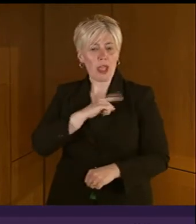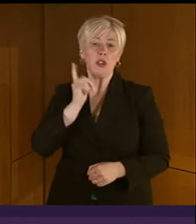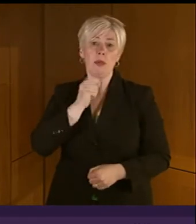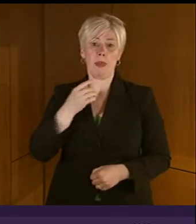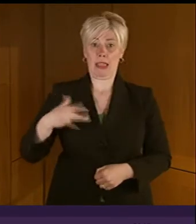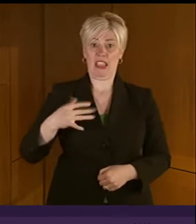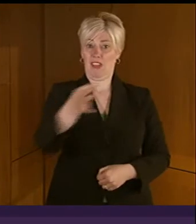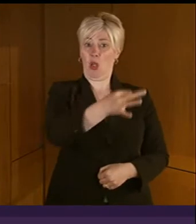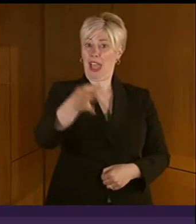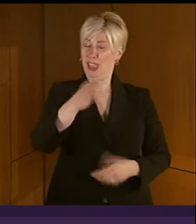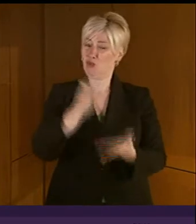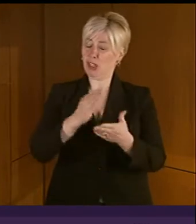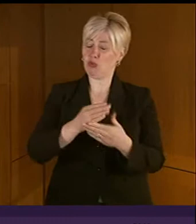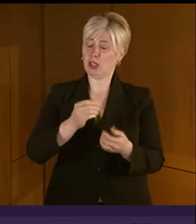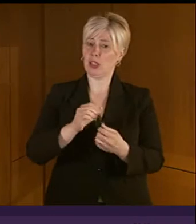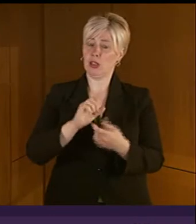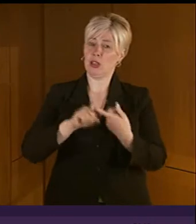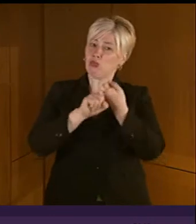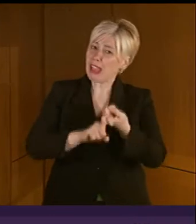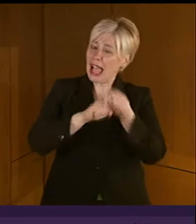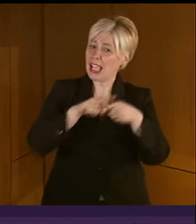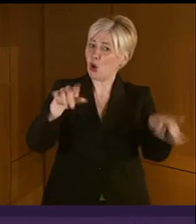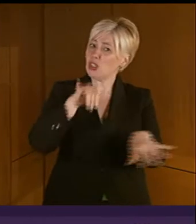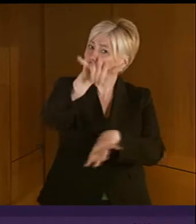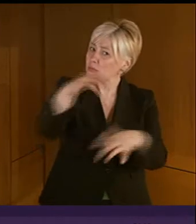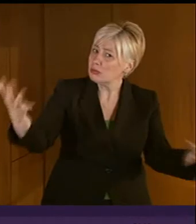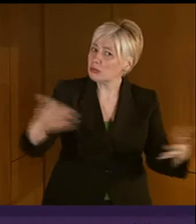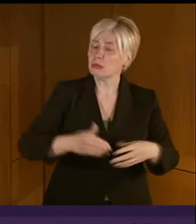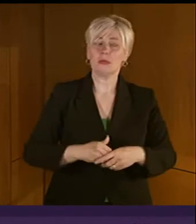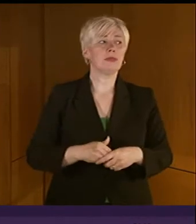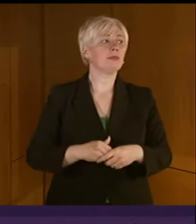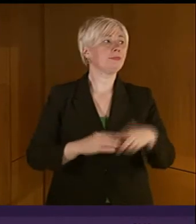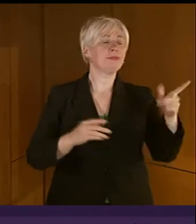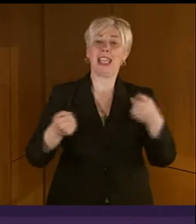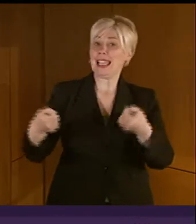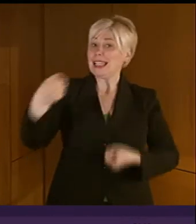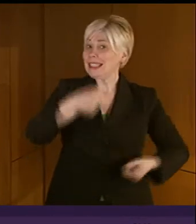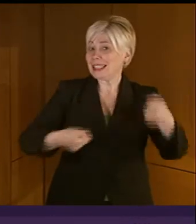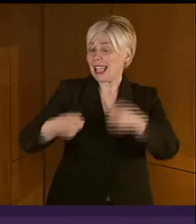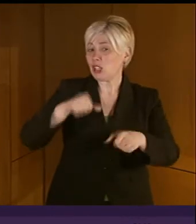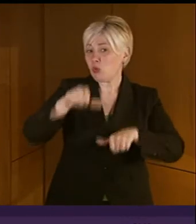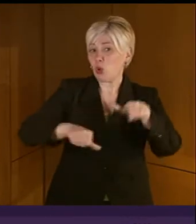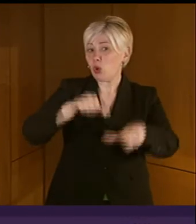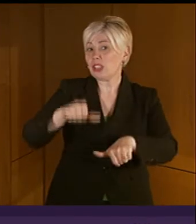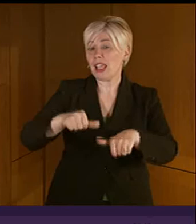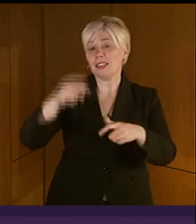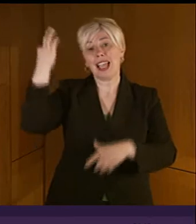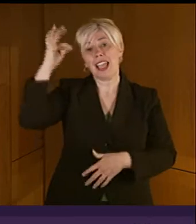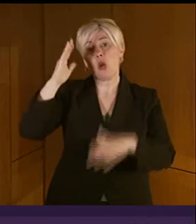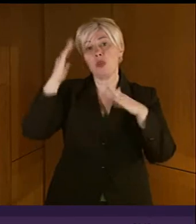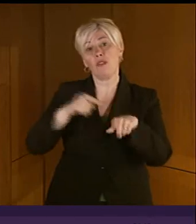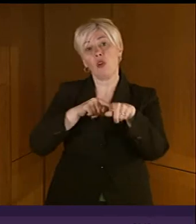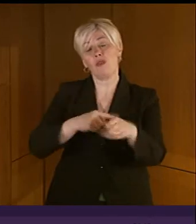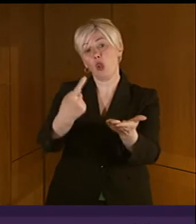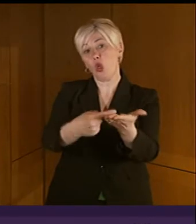of these services? Minister? As with any procurement process, the Council must operate within the law. They must also